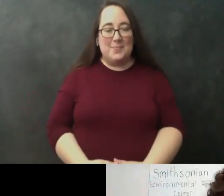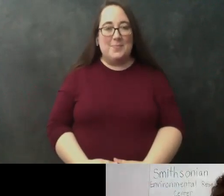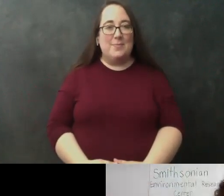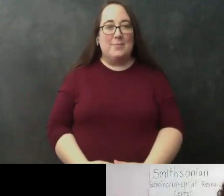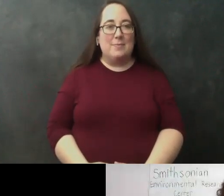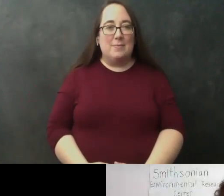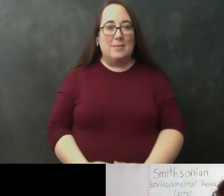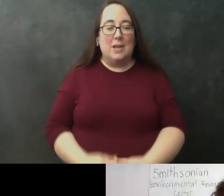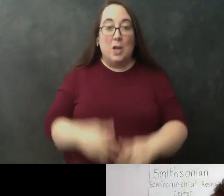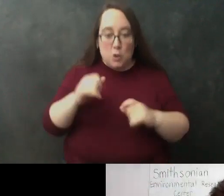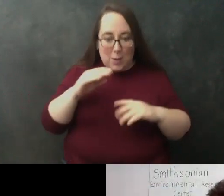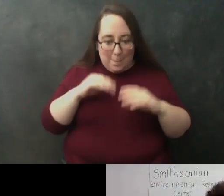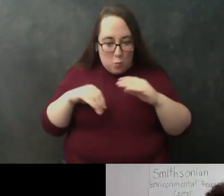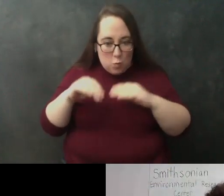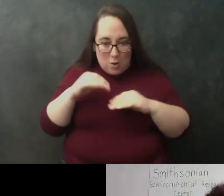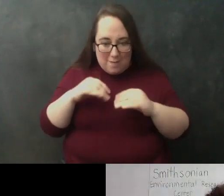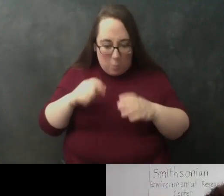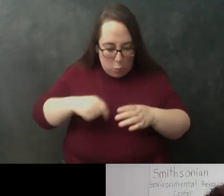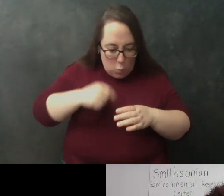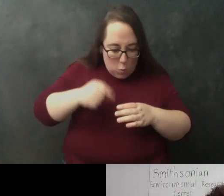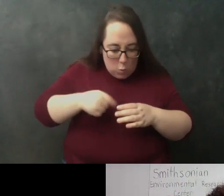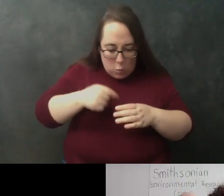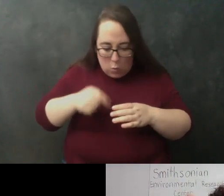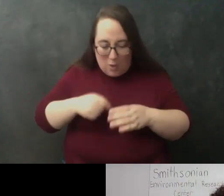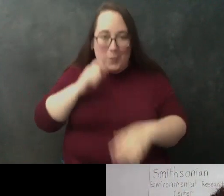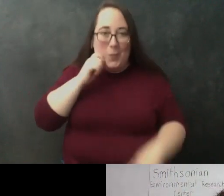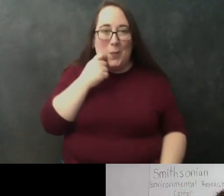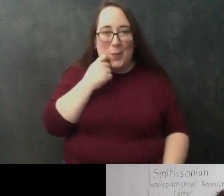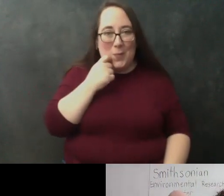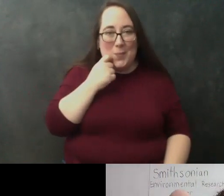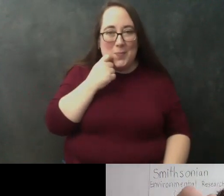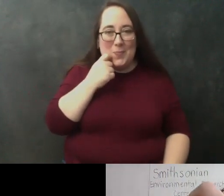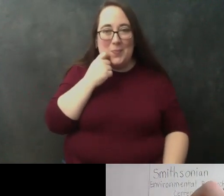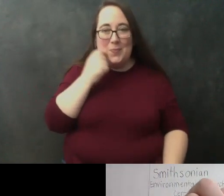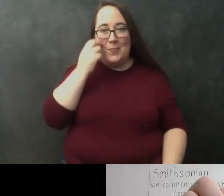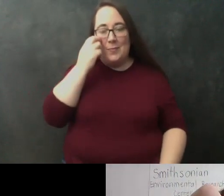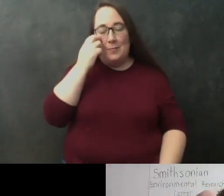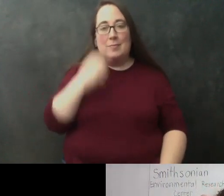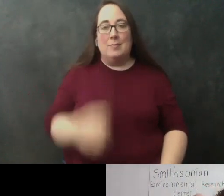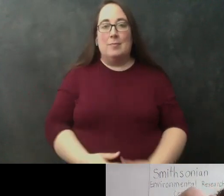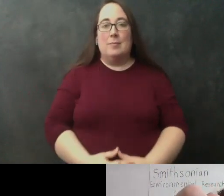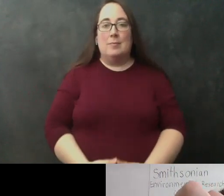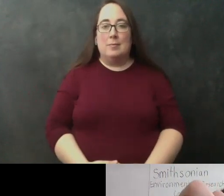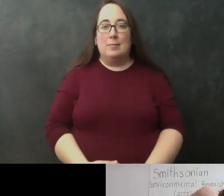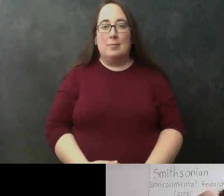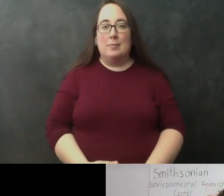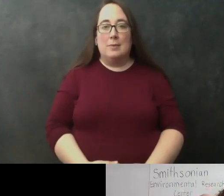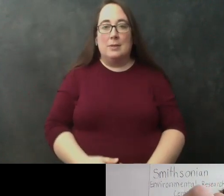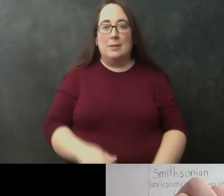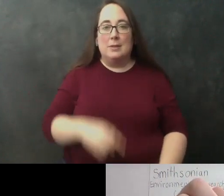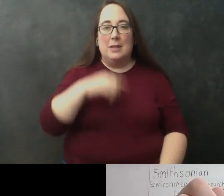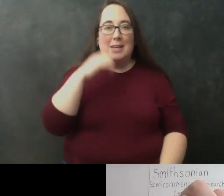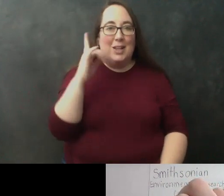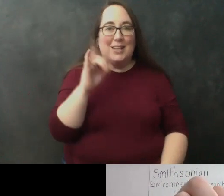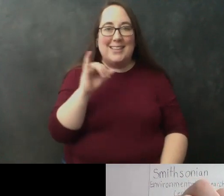cobwebs around and scoop them up with your toothpick oh that's so cool so oh my gosh it looks kind of like a streamer oh that's so much fun